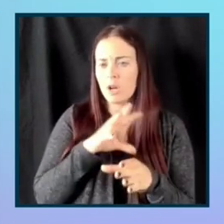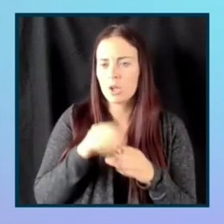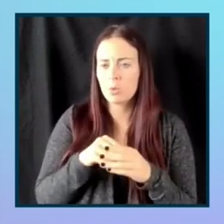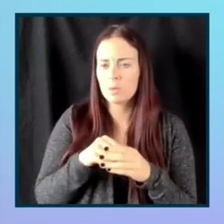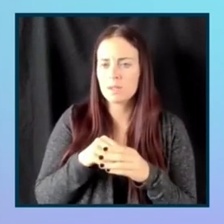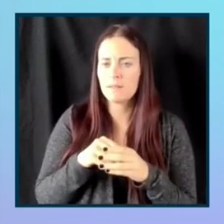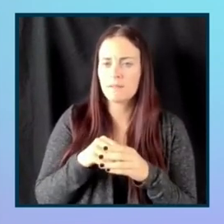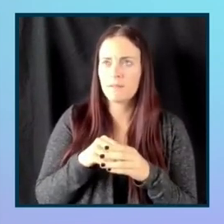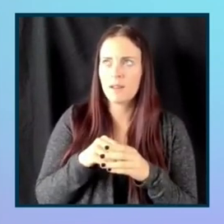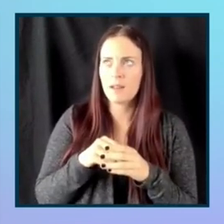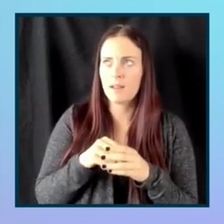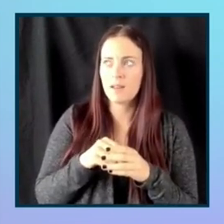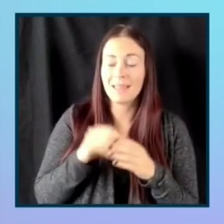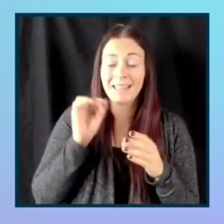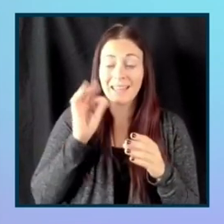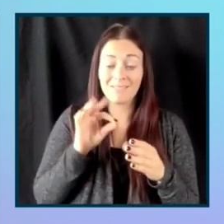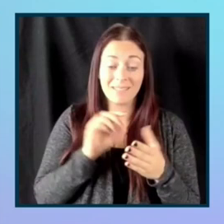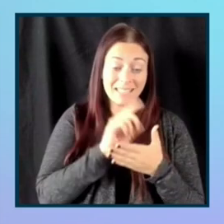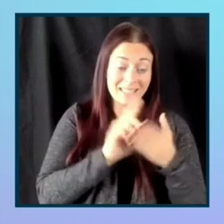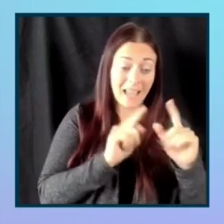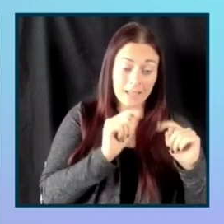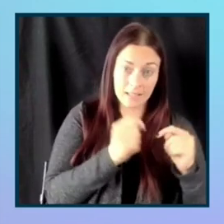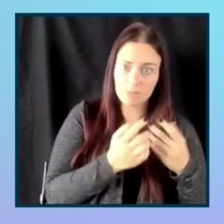does not prioritize inclusivity?